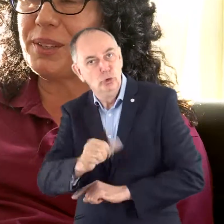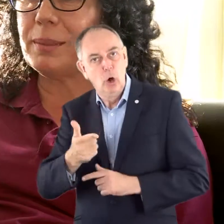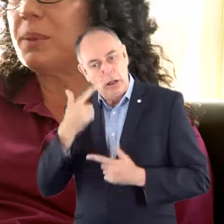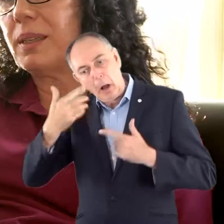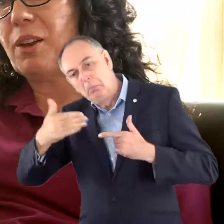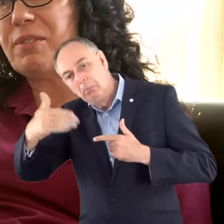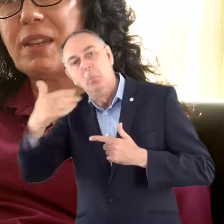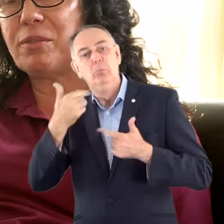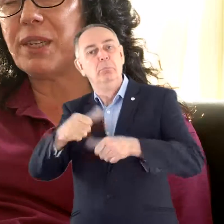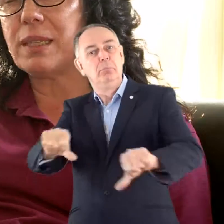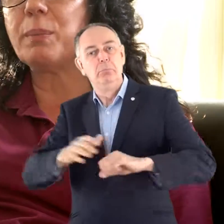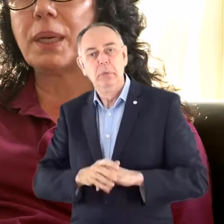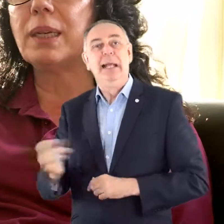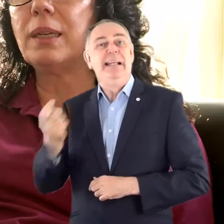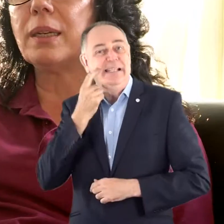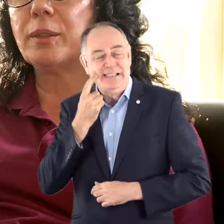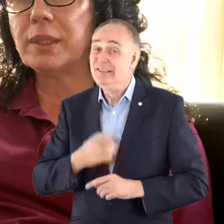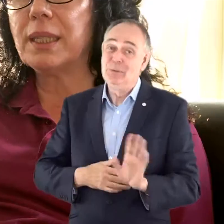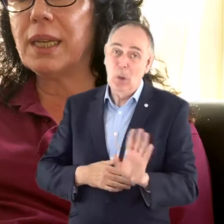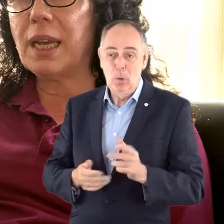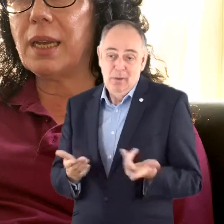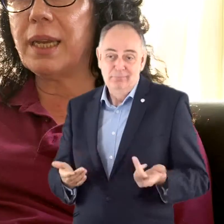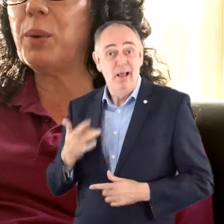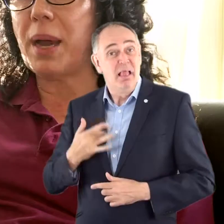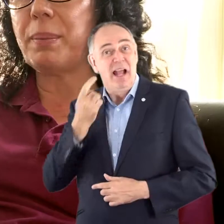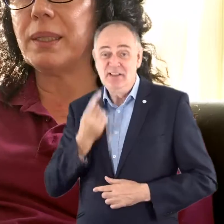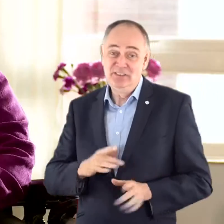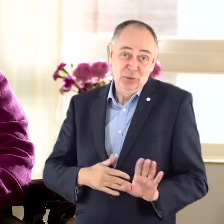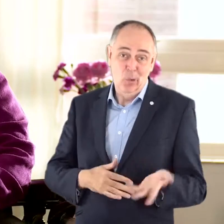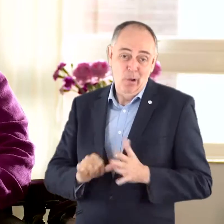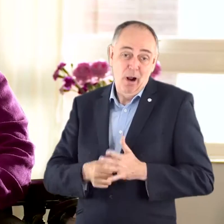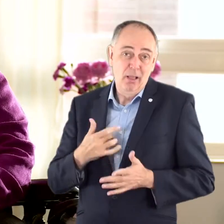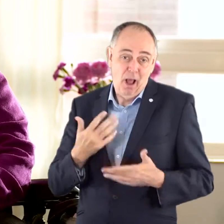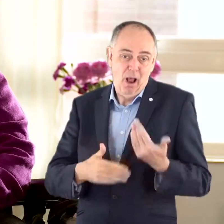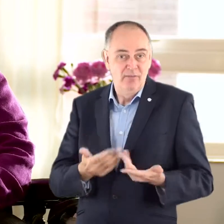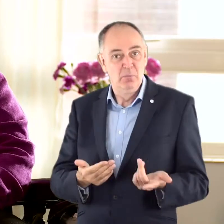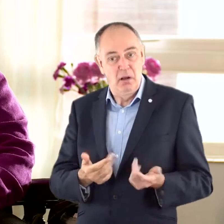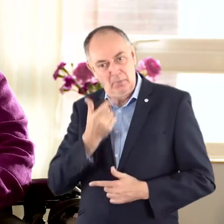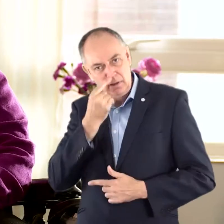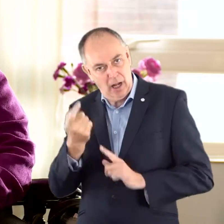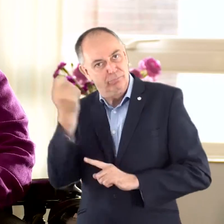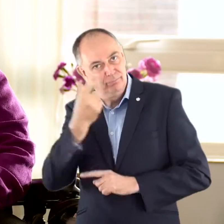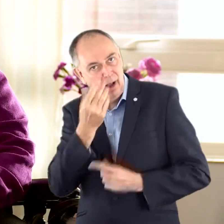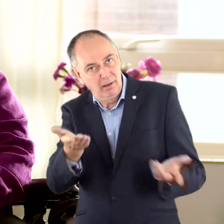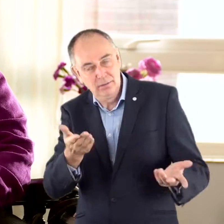road but life never is but you know it will happen. I like the fact that it's mine now